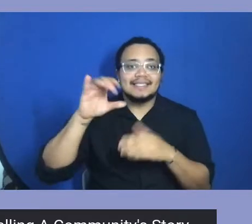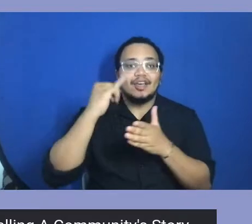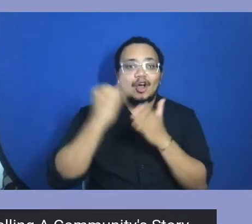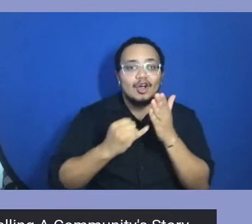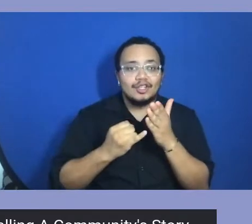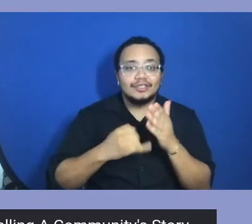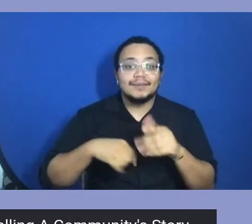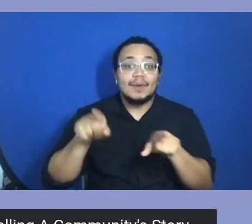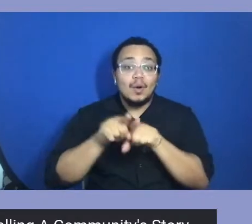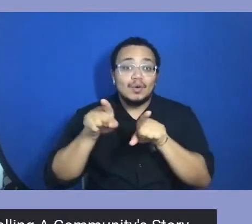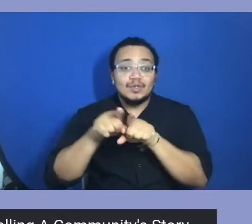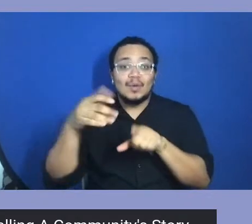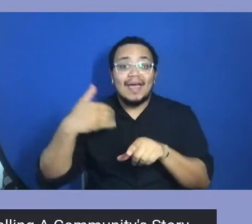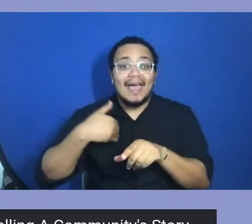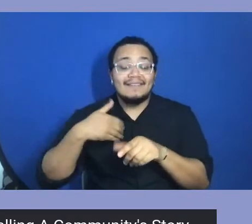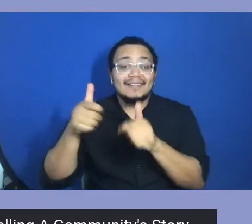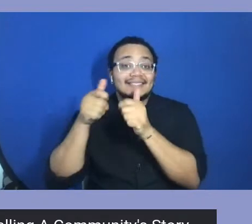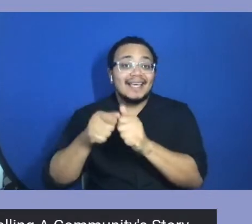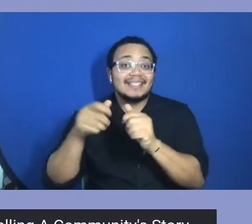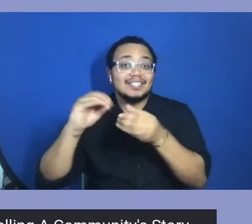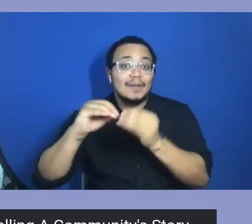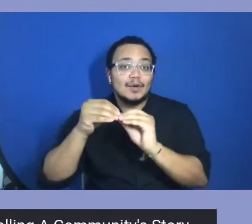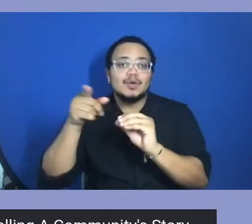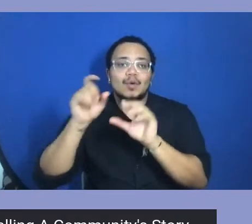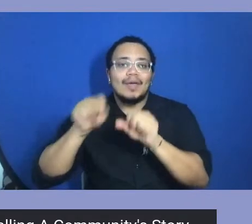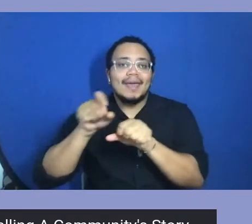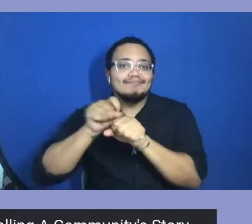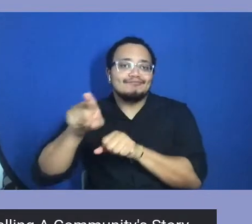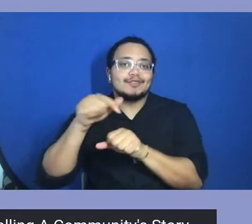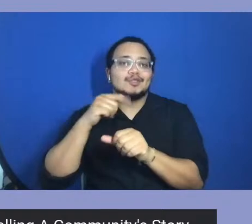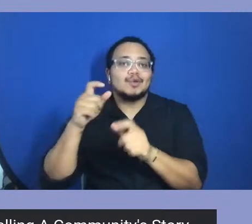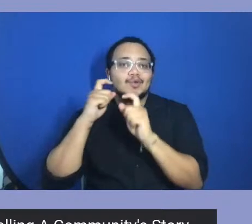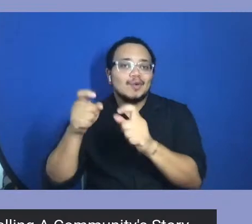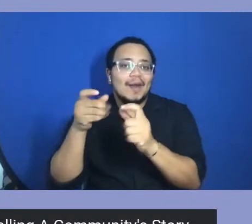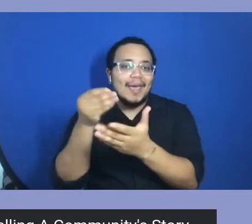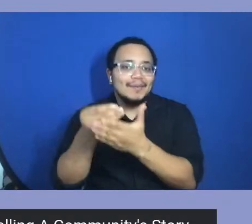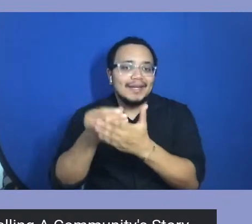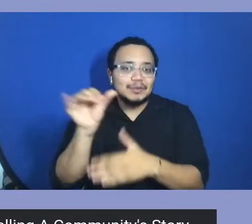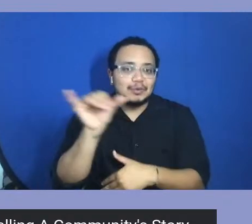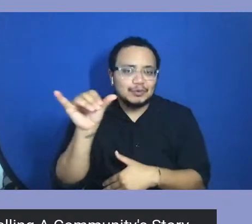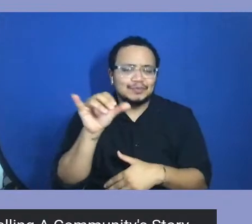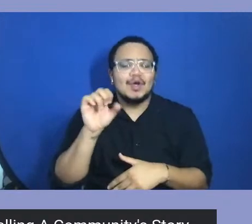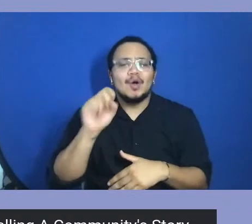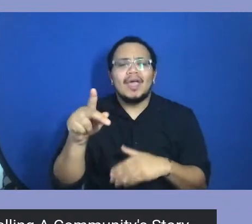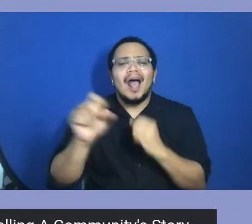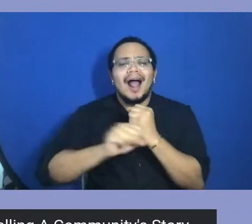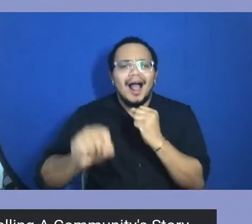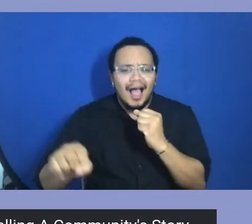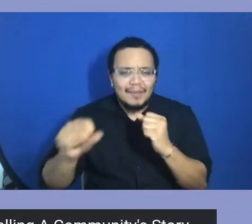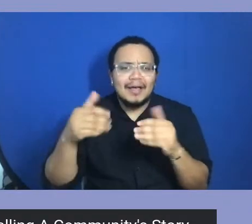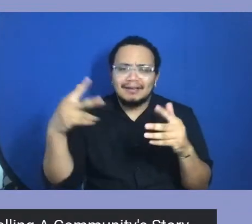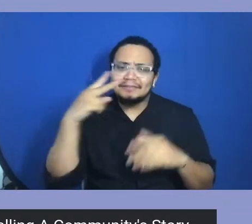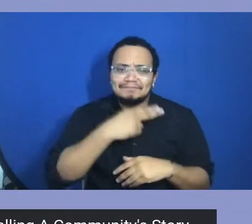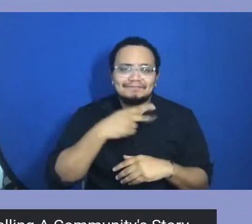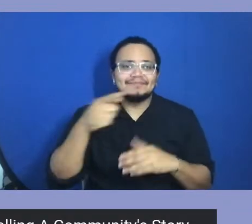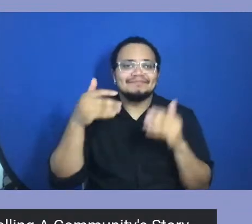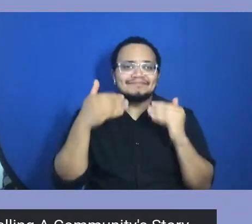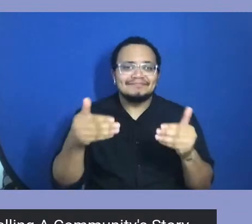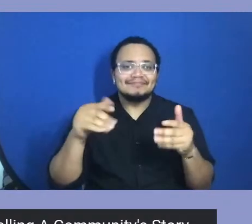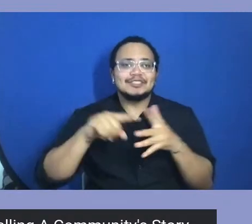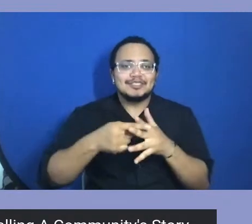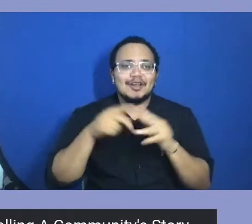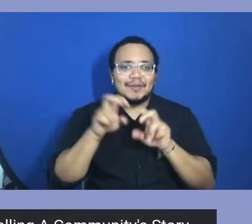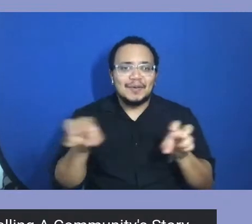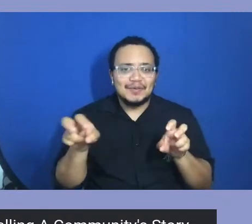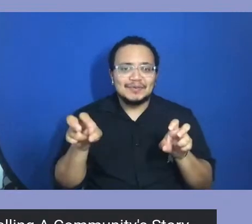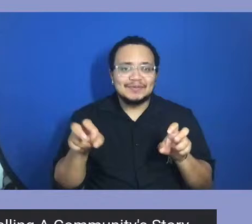you guys to donate out there today. So with that said, let me not be in the way any longer, all right? So let's introduce our guests